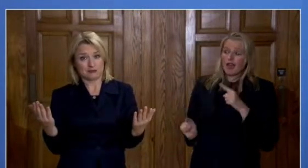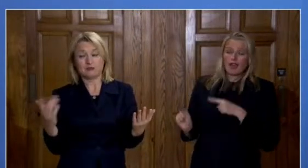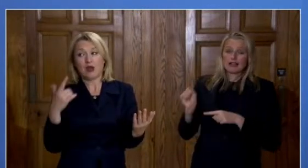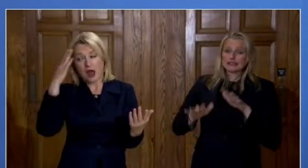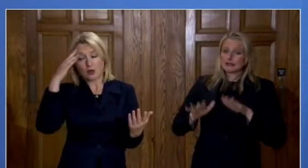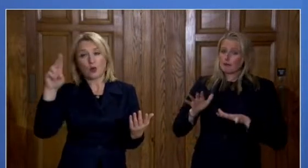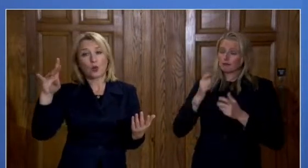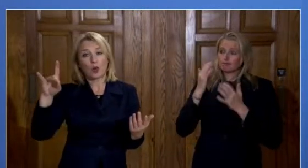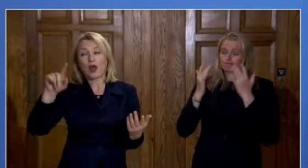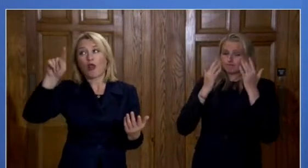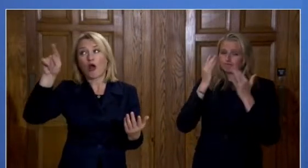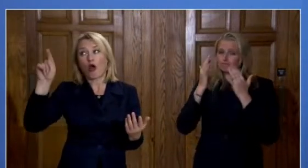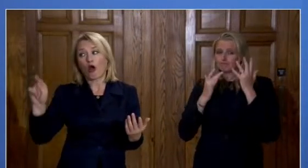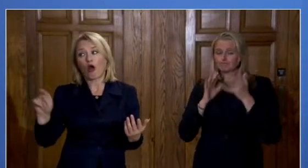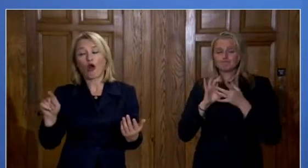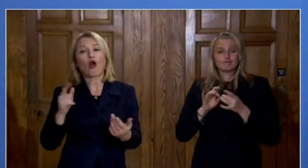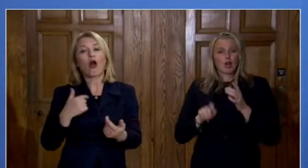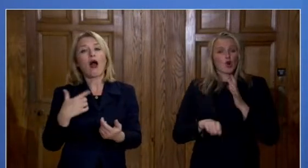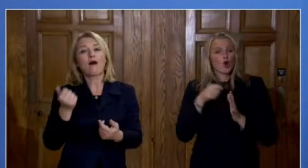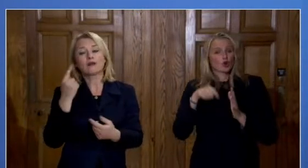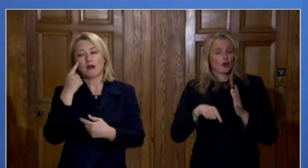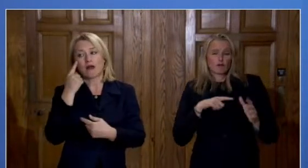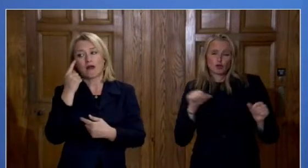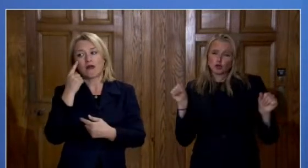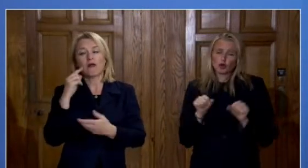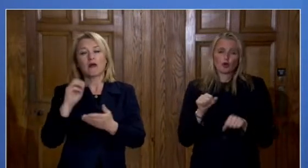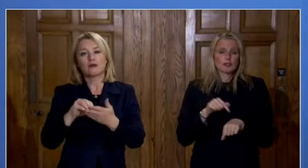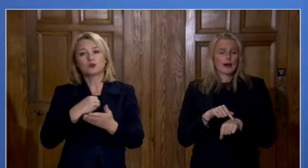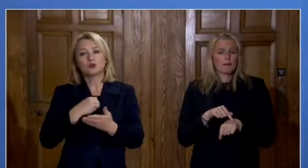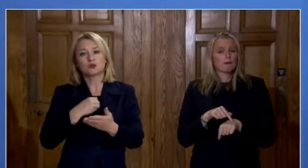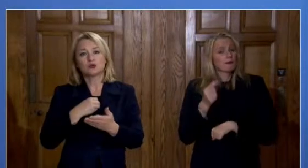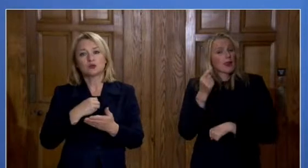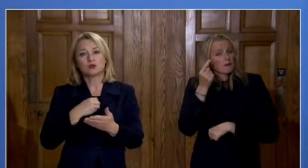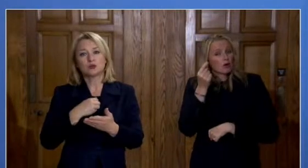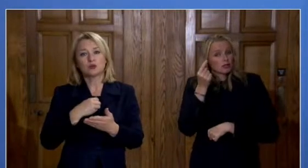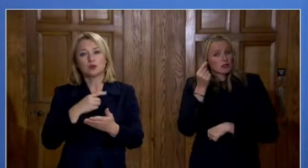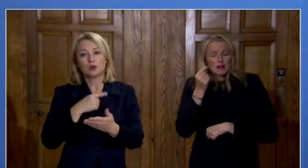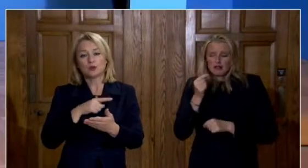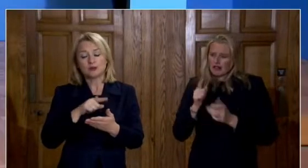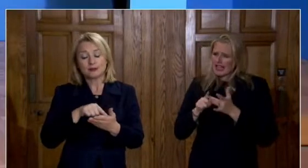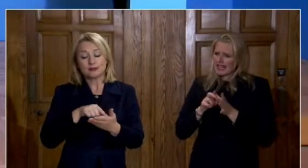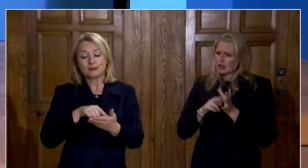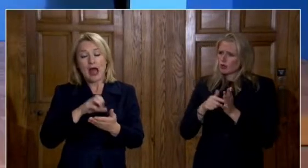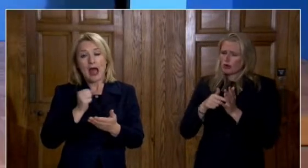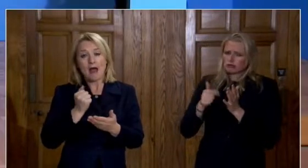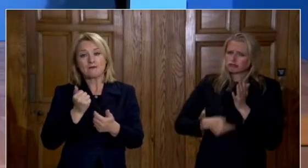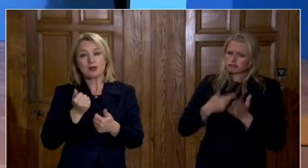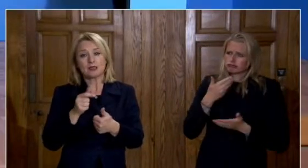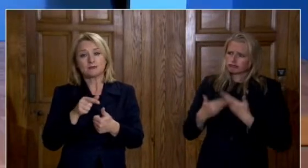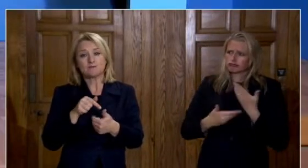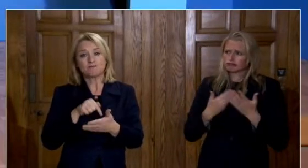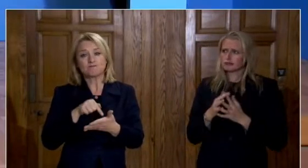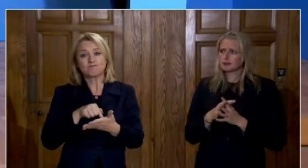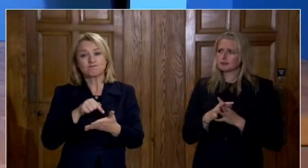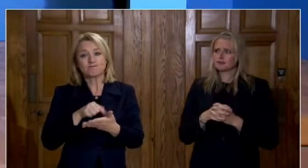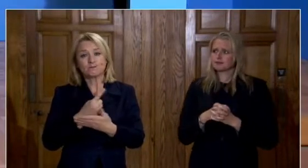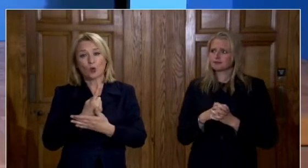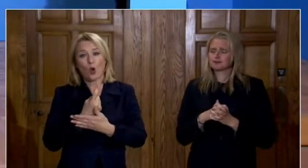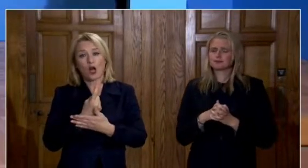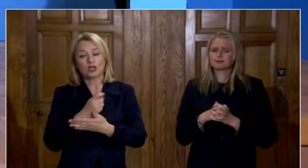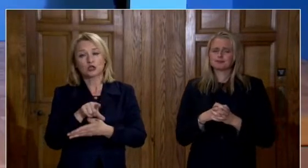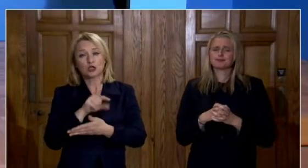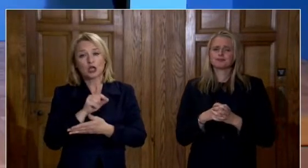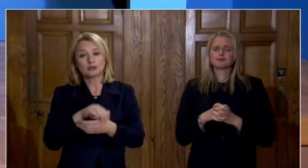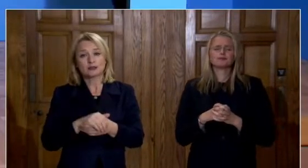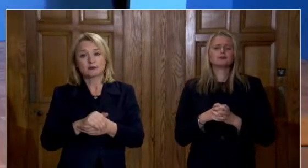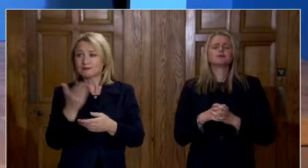at that um as an option it's something that we have not taken off the table maybe and you want to i think the